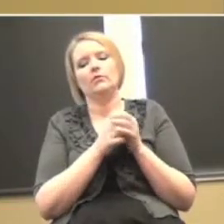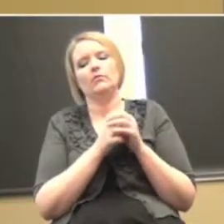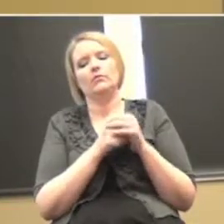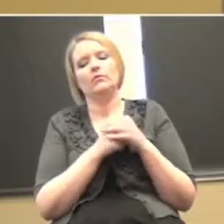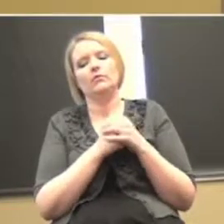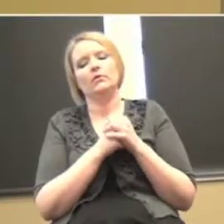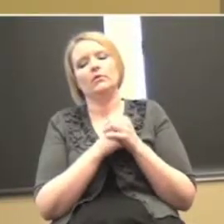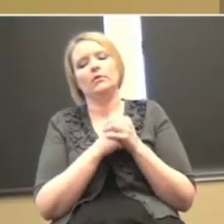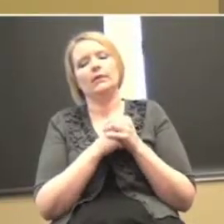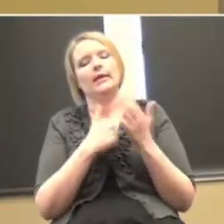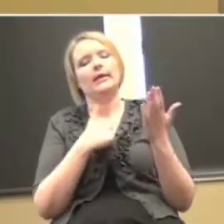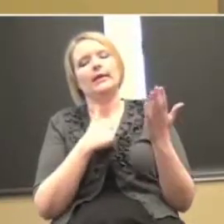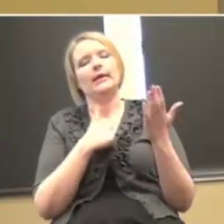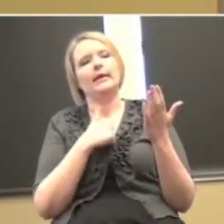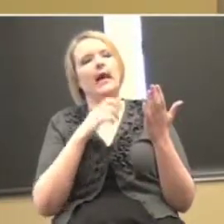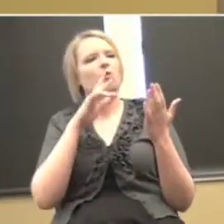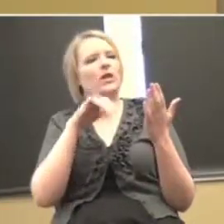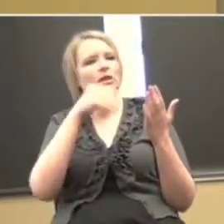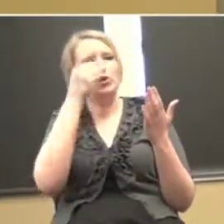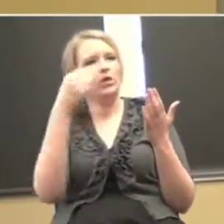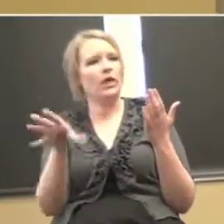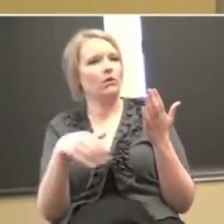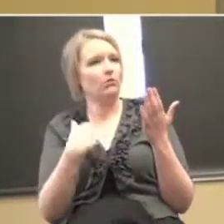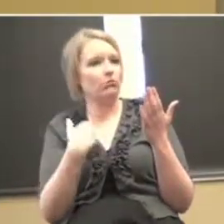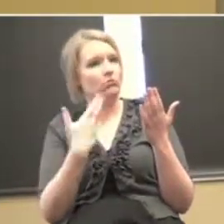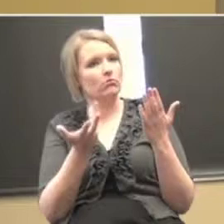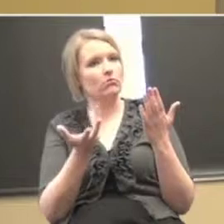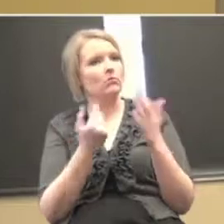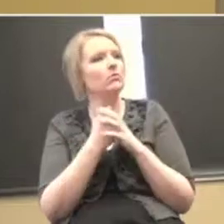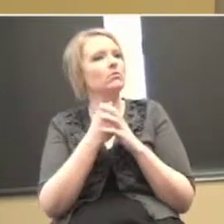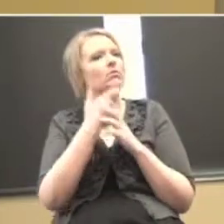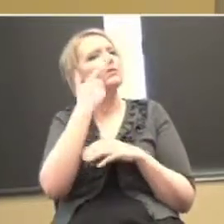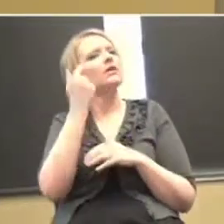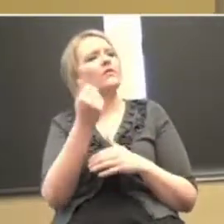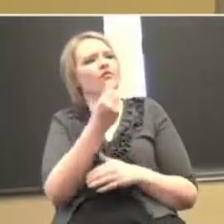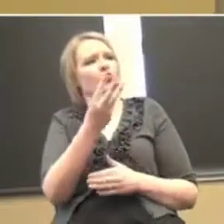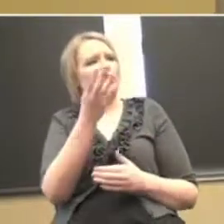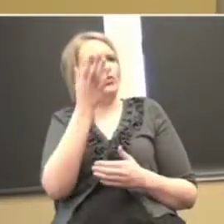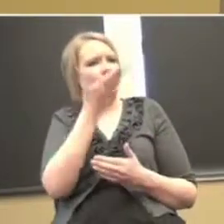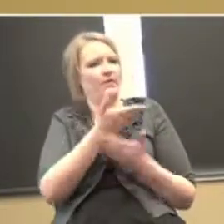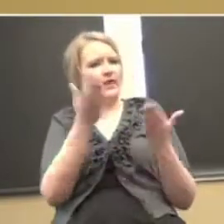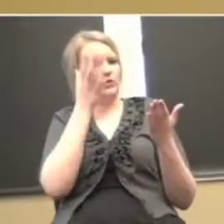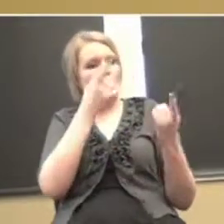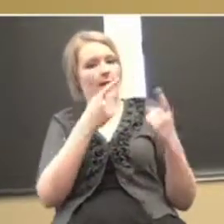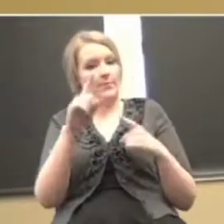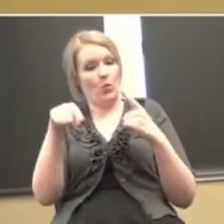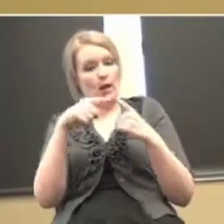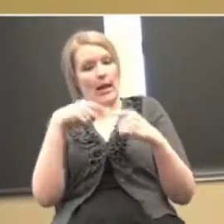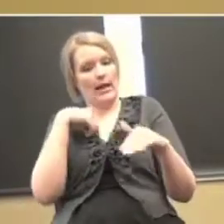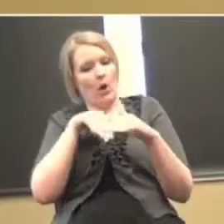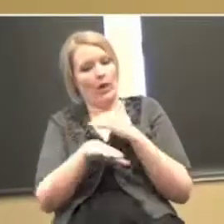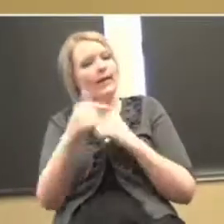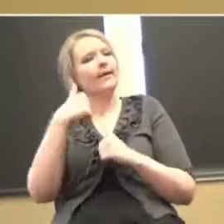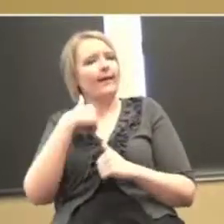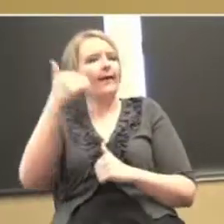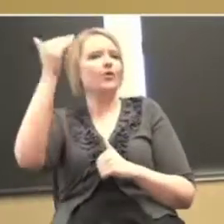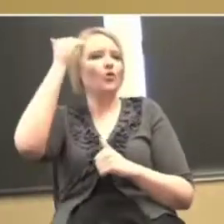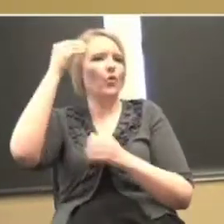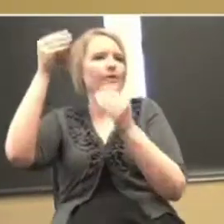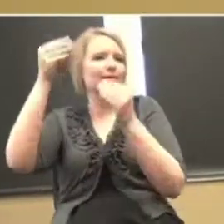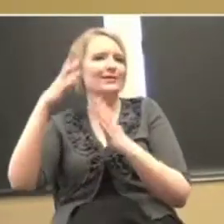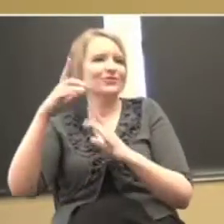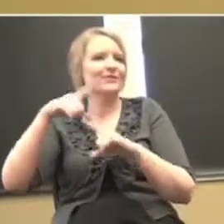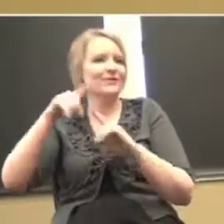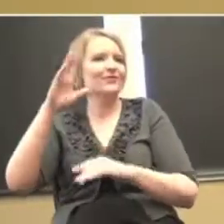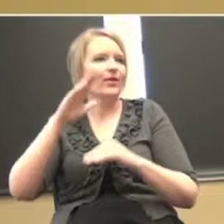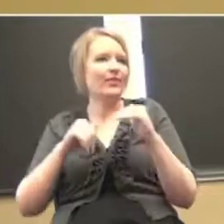and I don't really care because a couple of things happen. Oftentimes when I go in, I know the teacher's doing this differently than